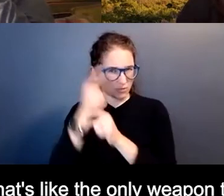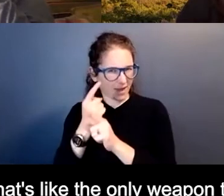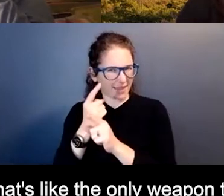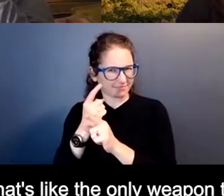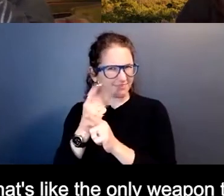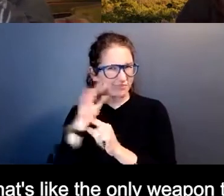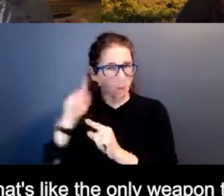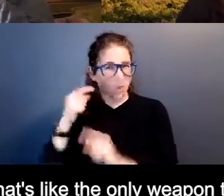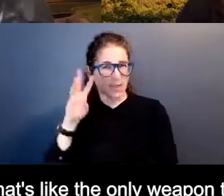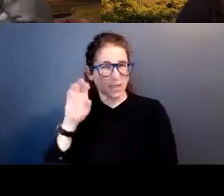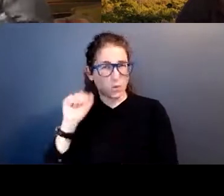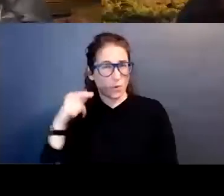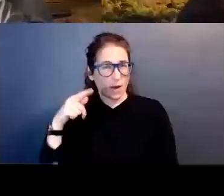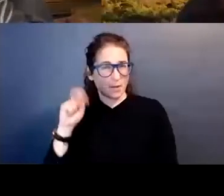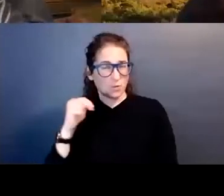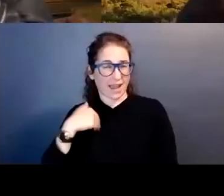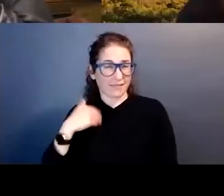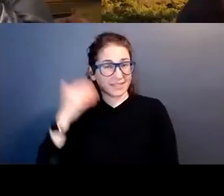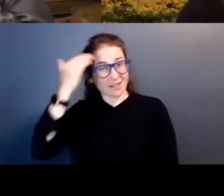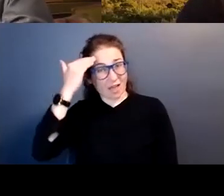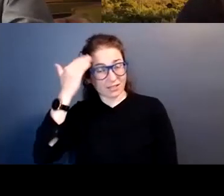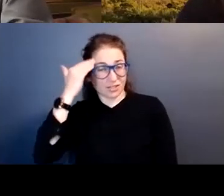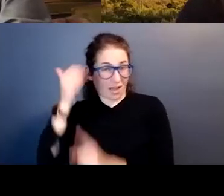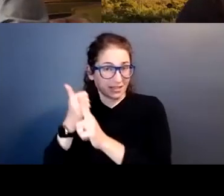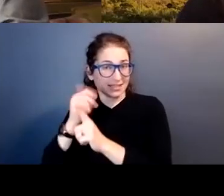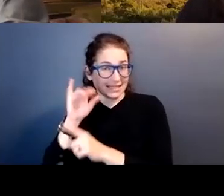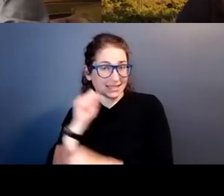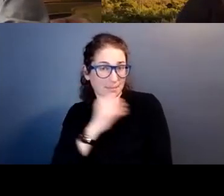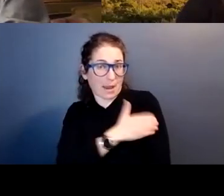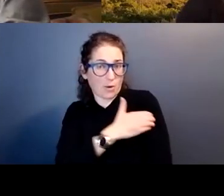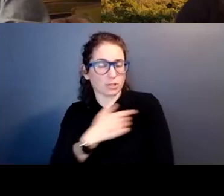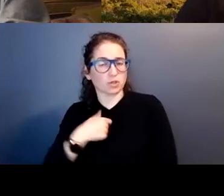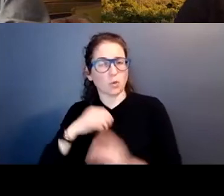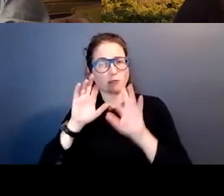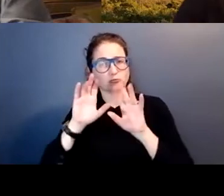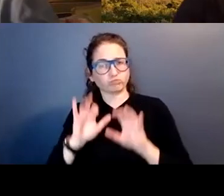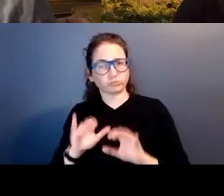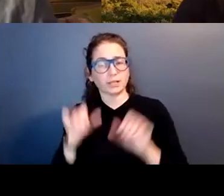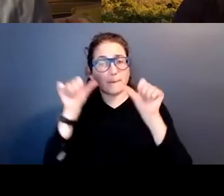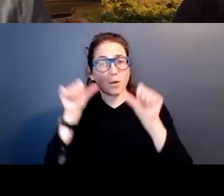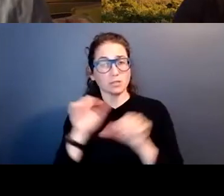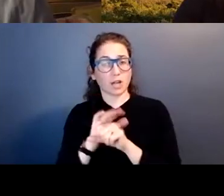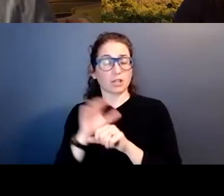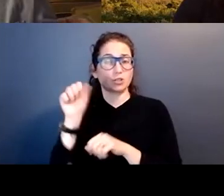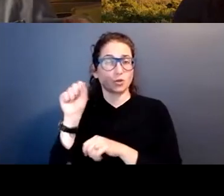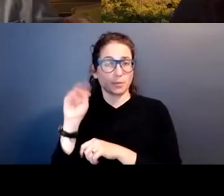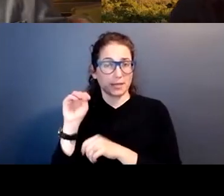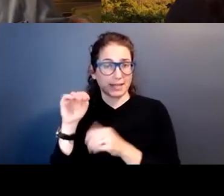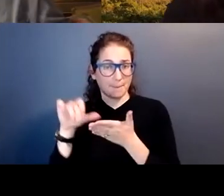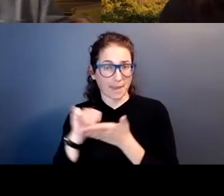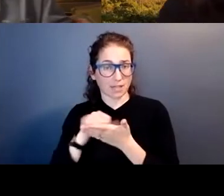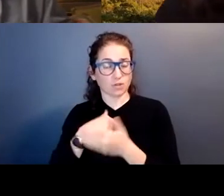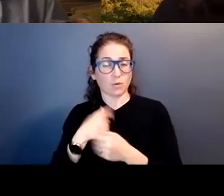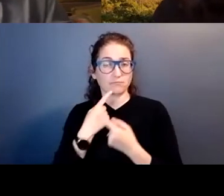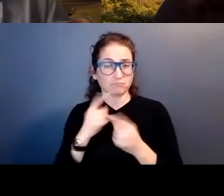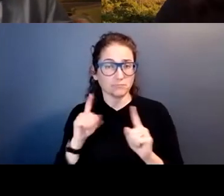only weapons that we have is knowledge, knowledge of power. And so I wrote that and I posted that on our social media page. And I said to